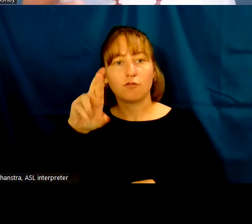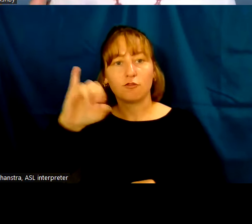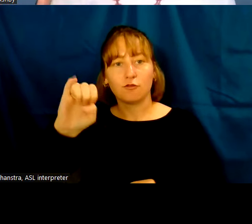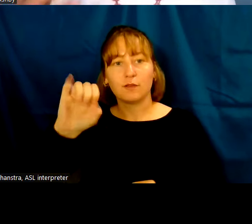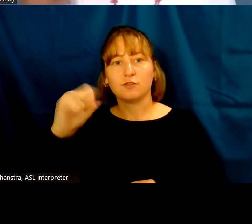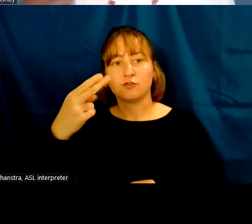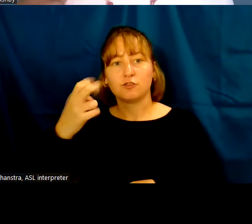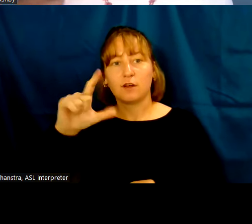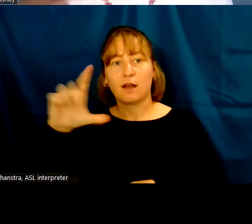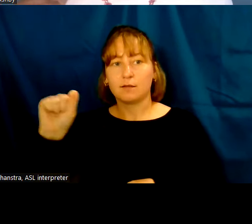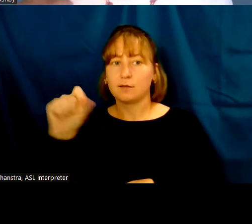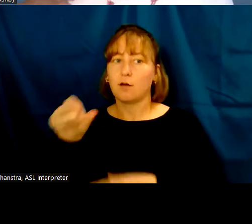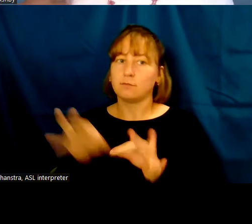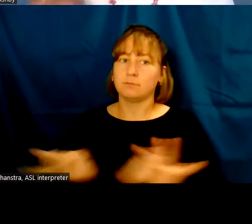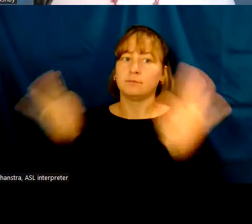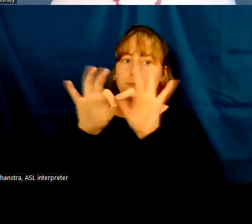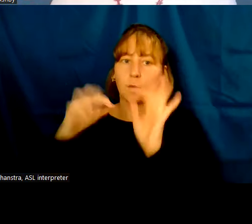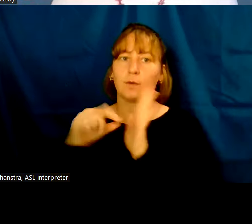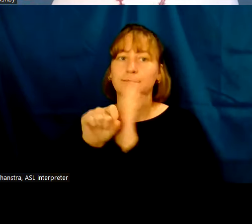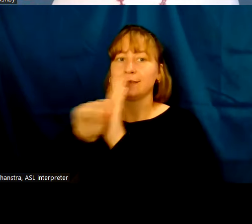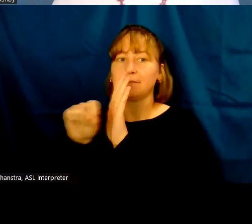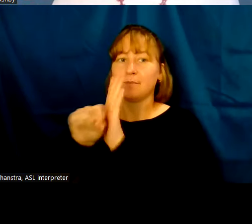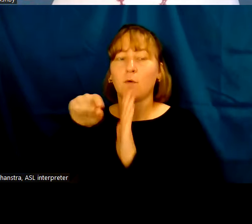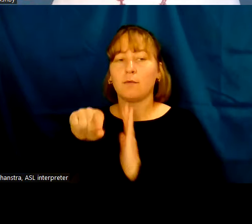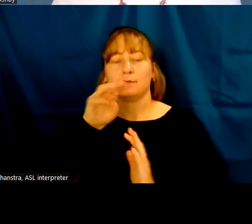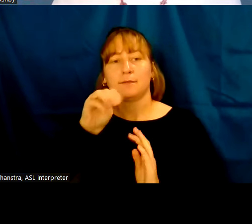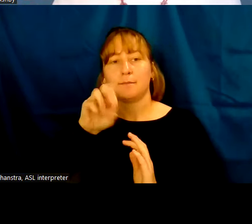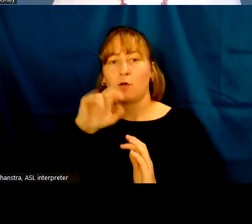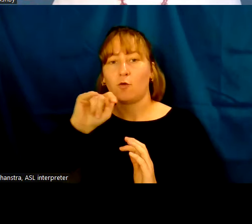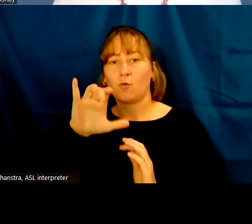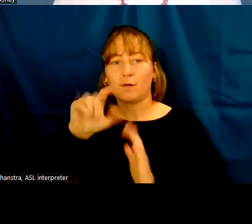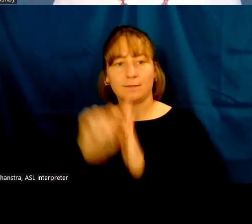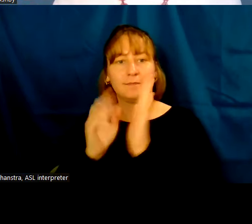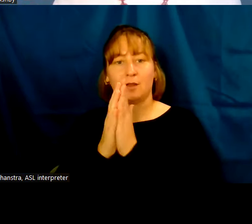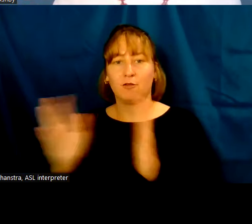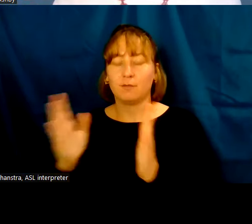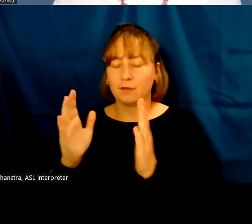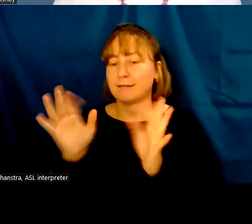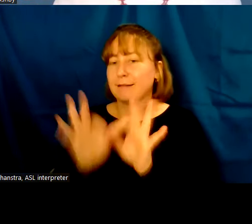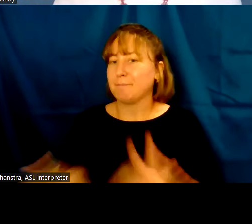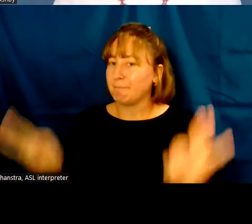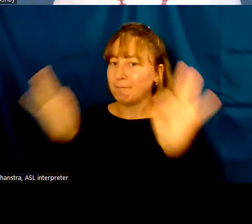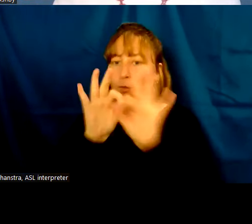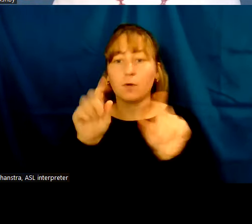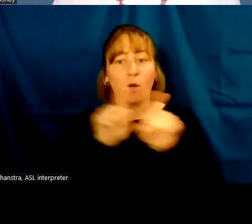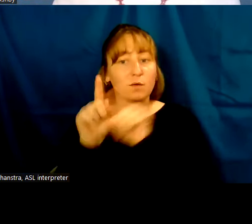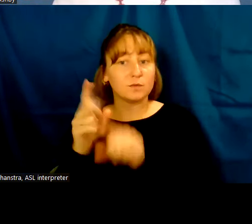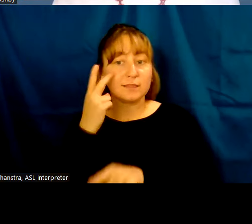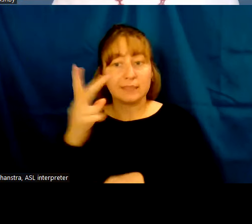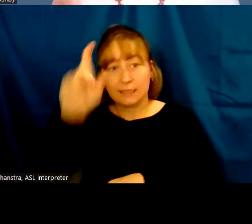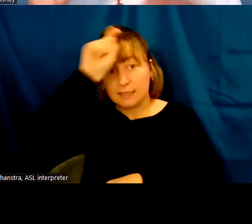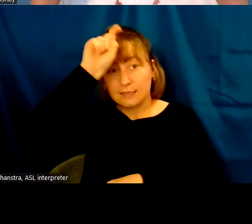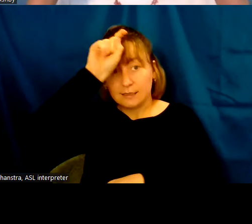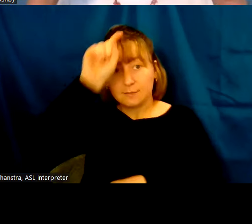continent, and they're very important in this Meroitic period. Although we do see the Egyptian wadget